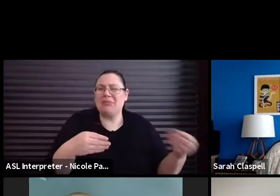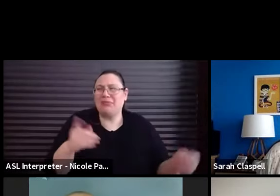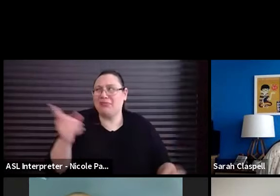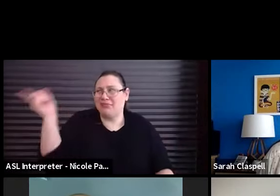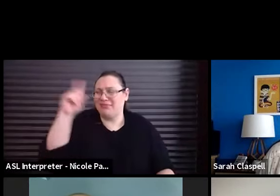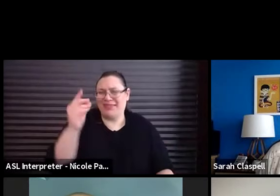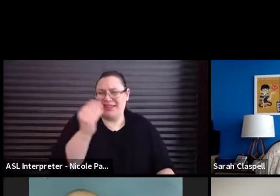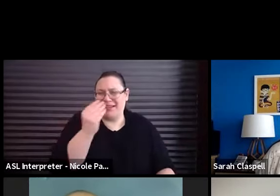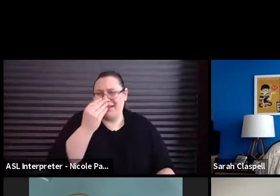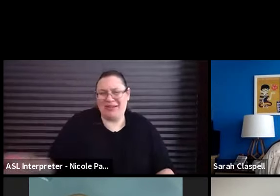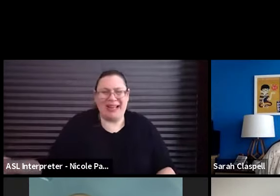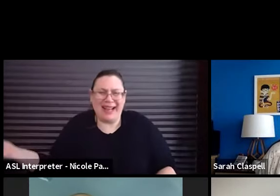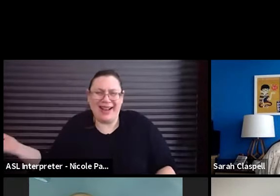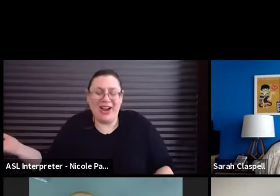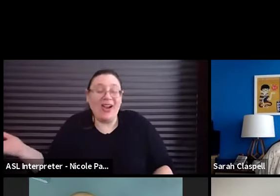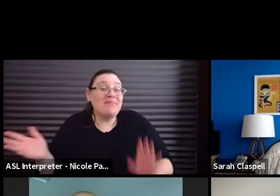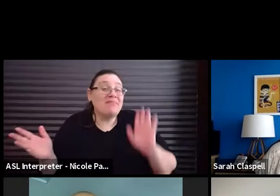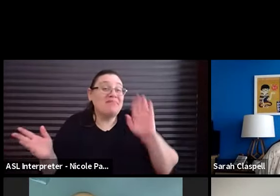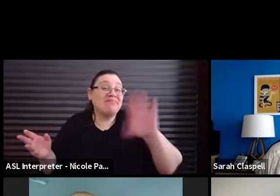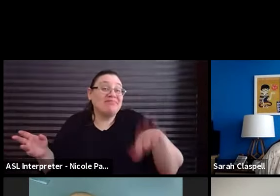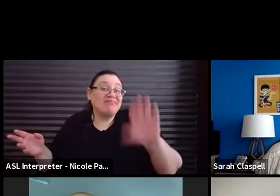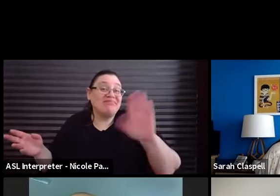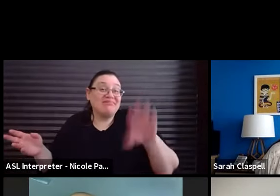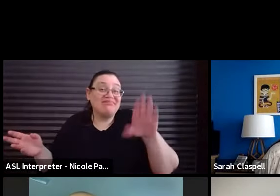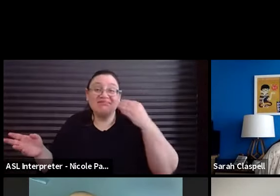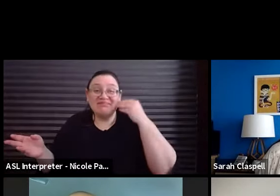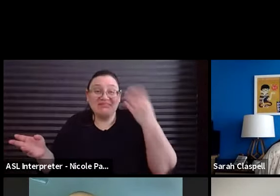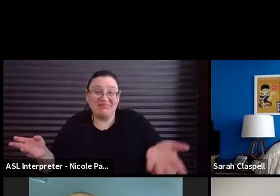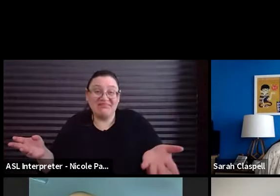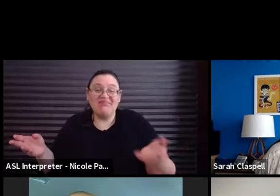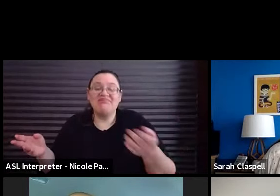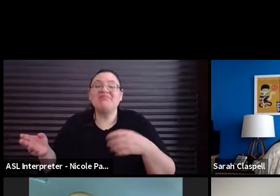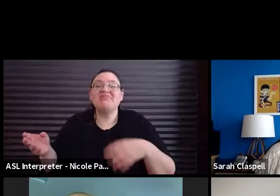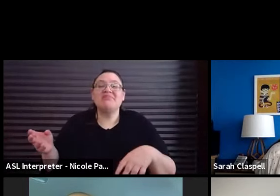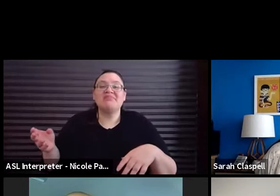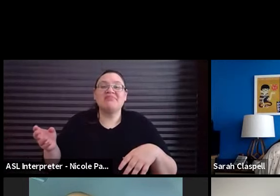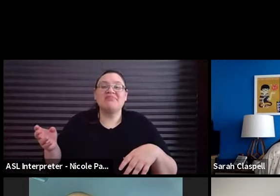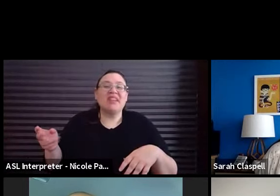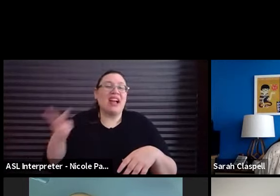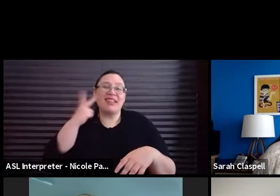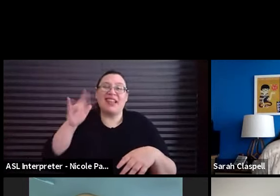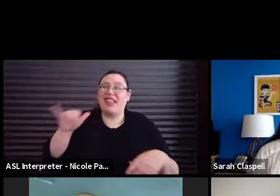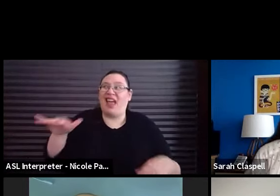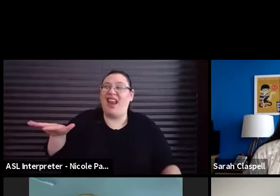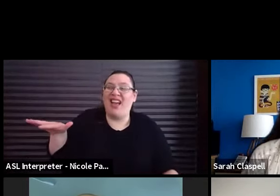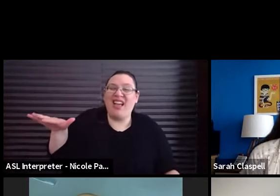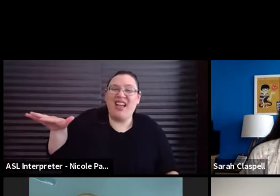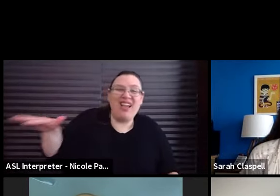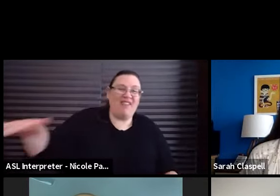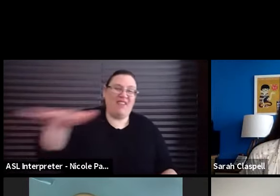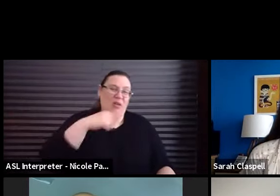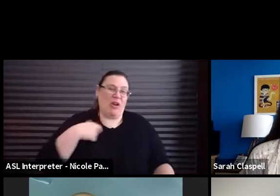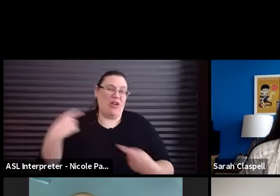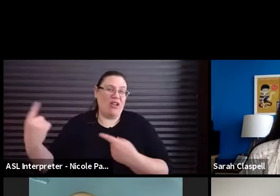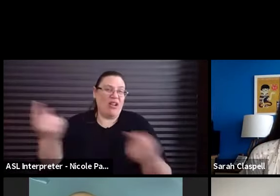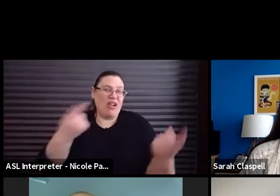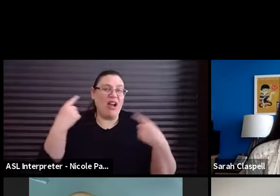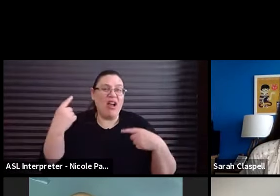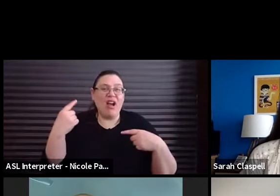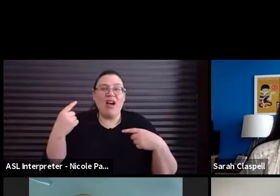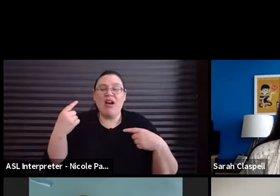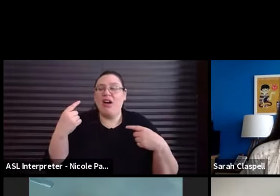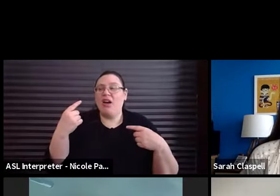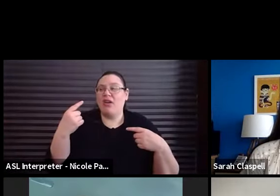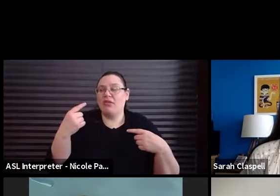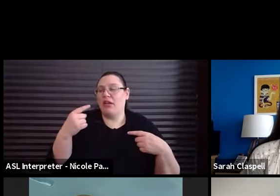about those things. And, and, you know what? I, I sort of see that everywhere I go. Like, you know, it's like, Hey, don't, don't have a